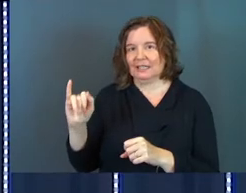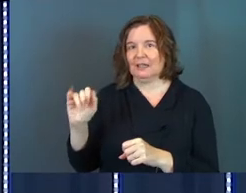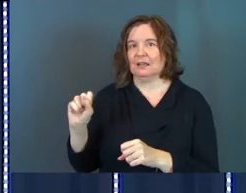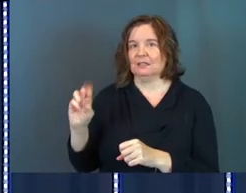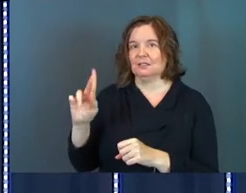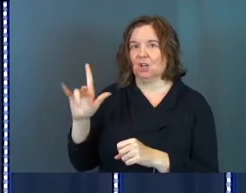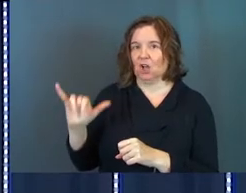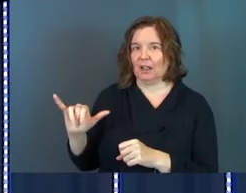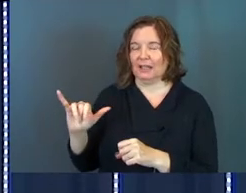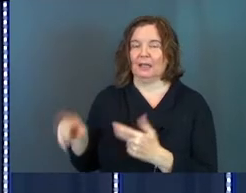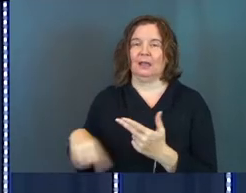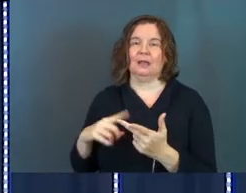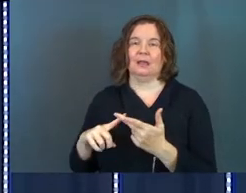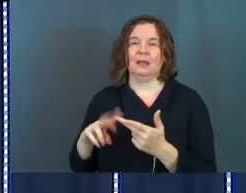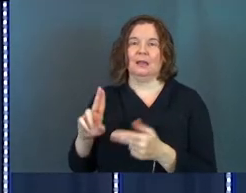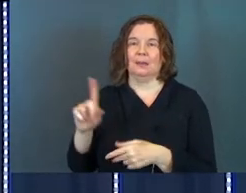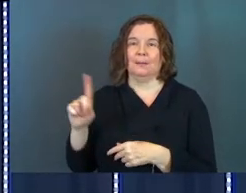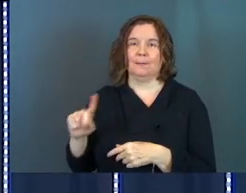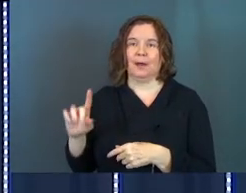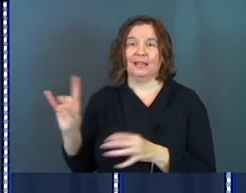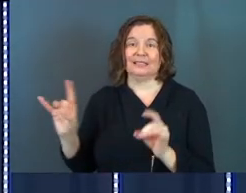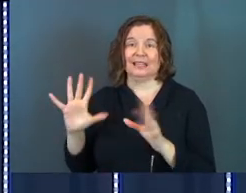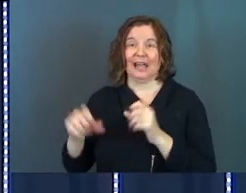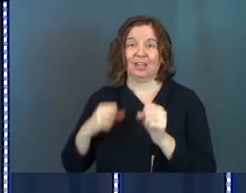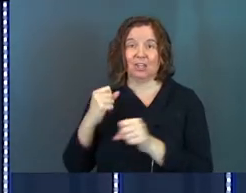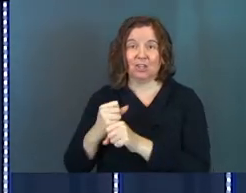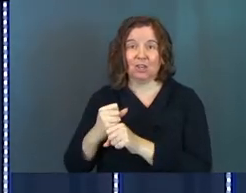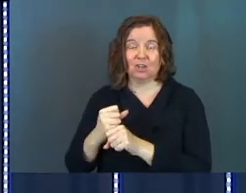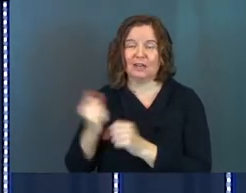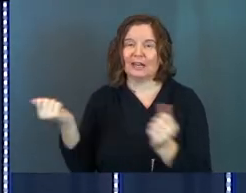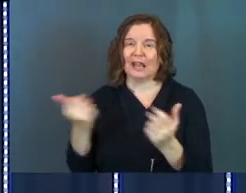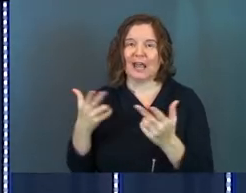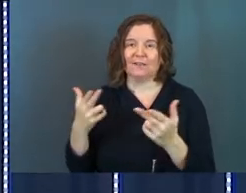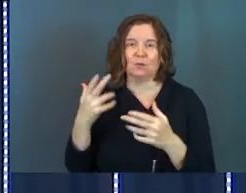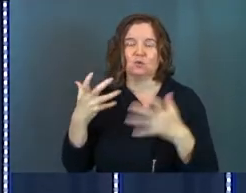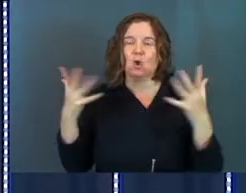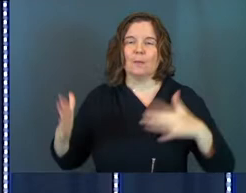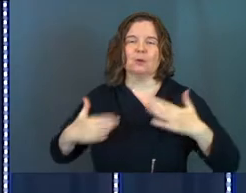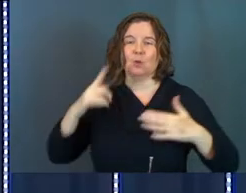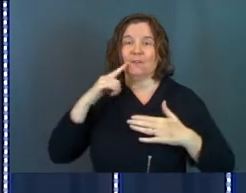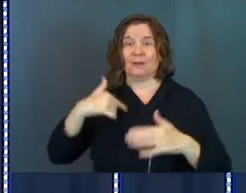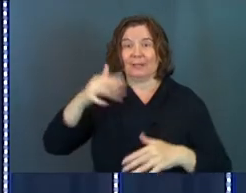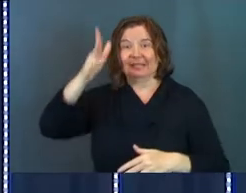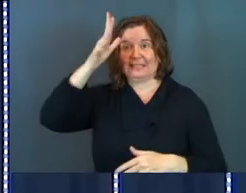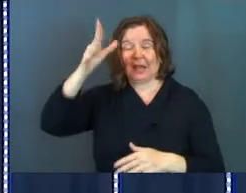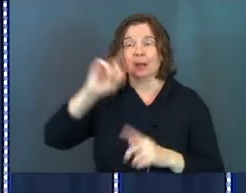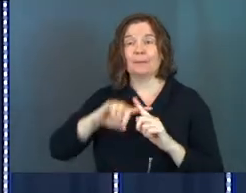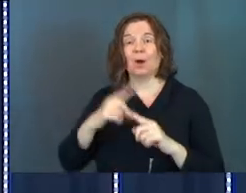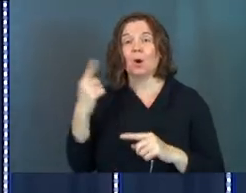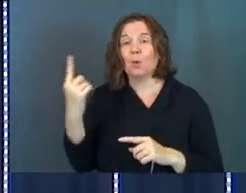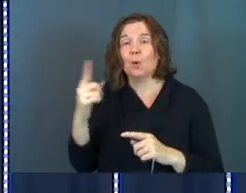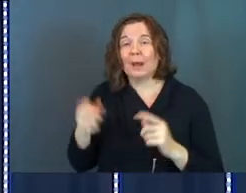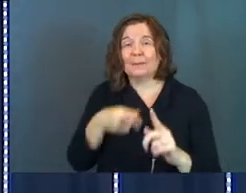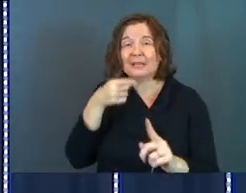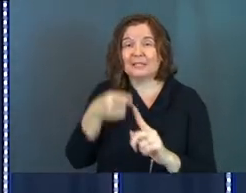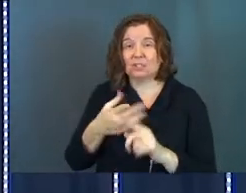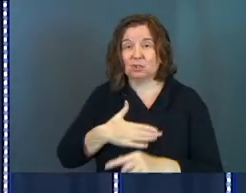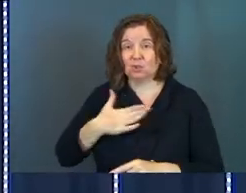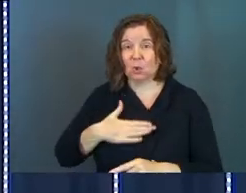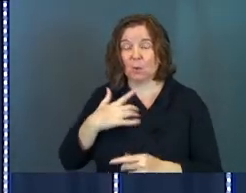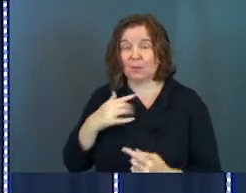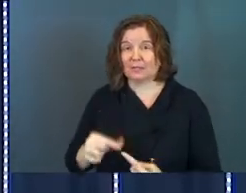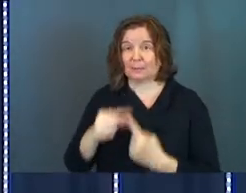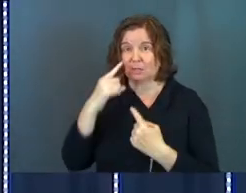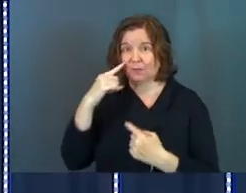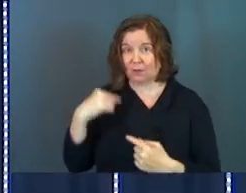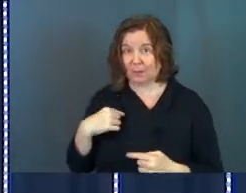Buzz Lightyear and all of it, right? Like everything was so much joy for me as a dad. But one particular joy was